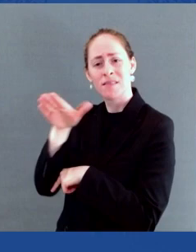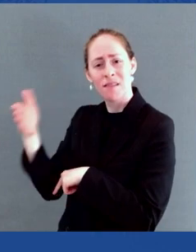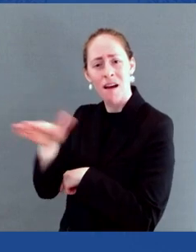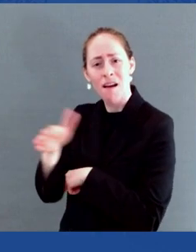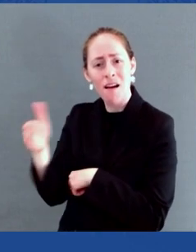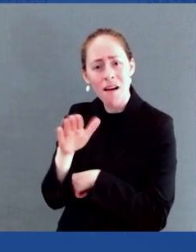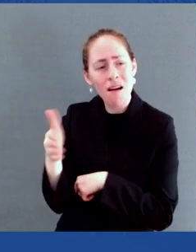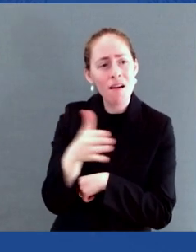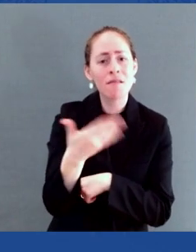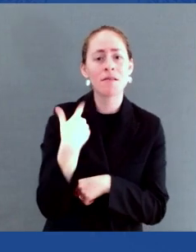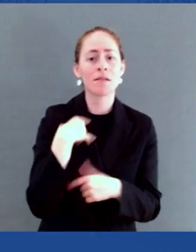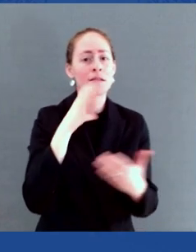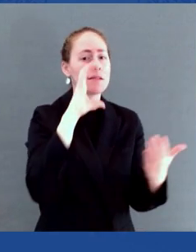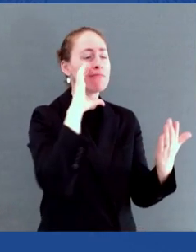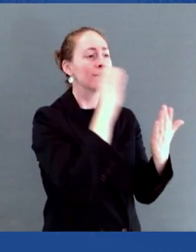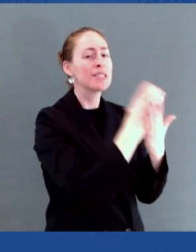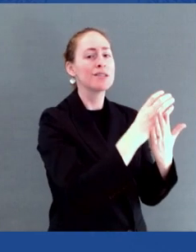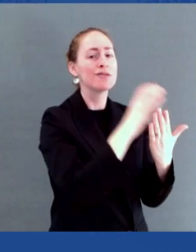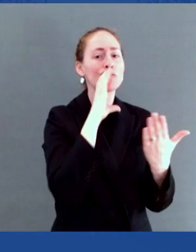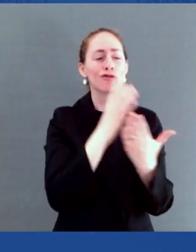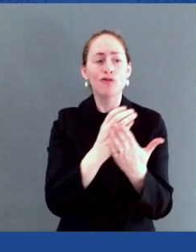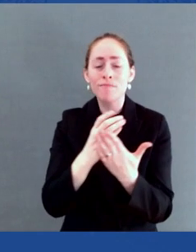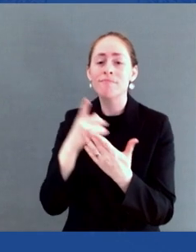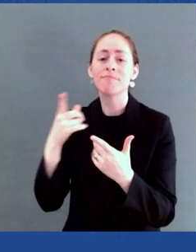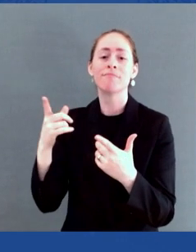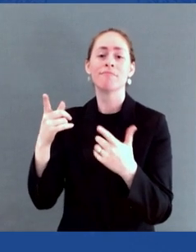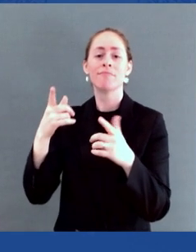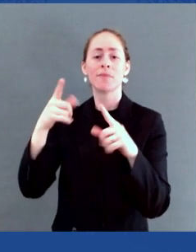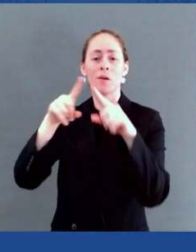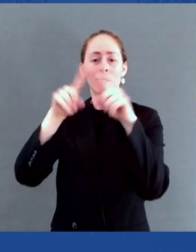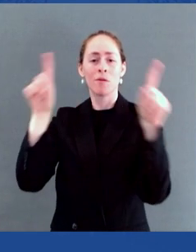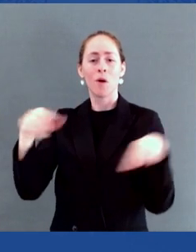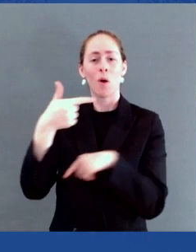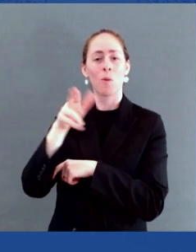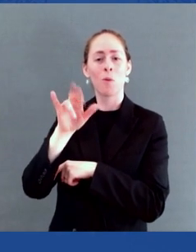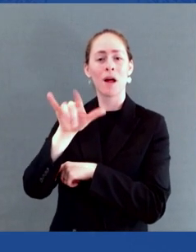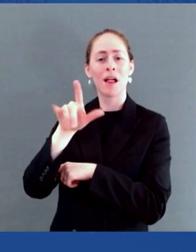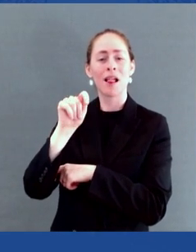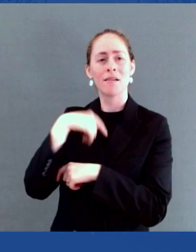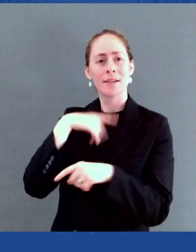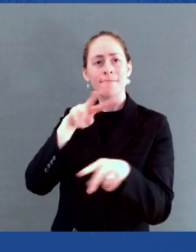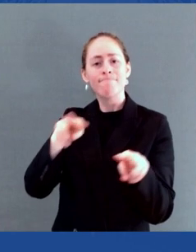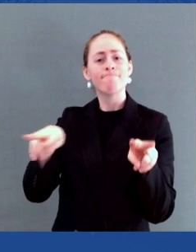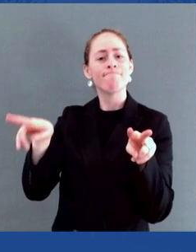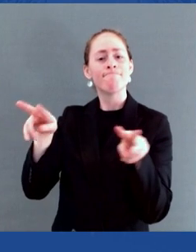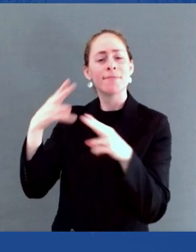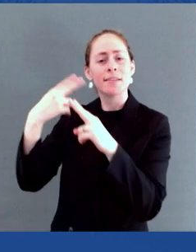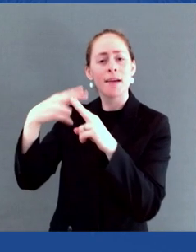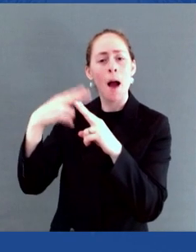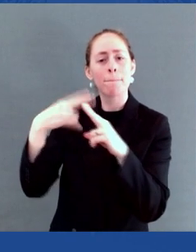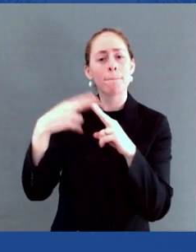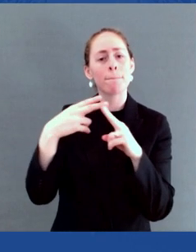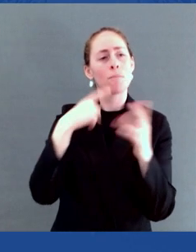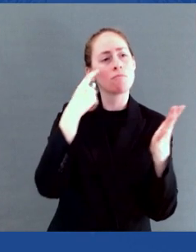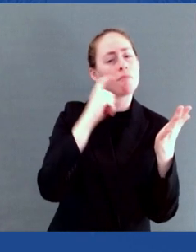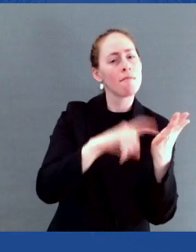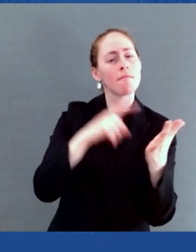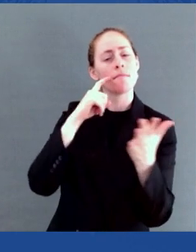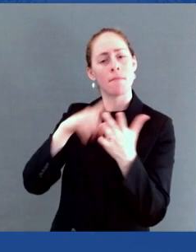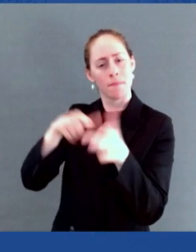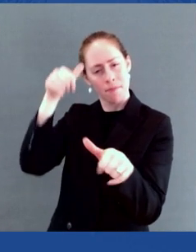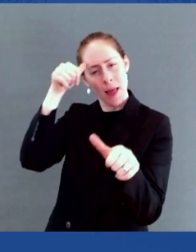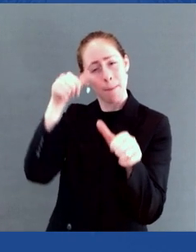Let's honor them the best way we know how, by picking up that torch and keeping it burning. Now,